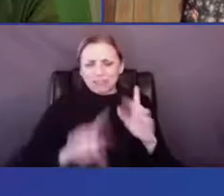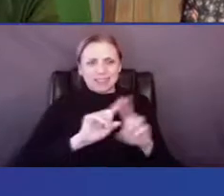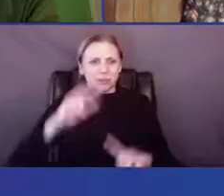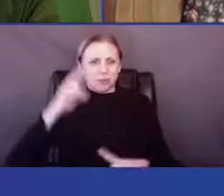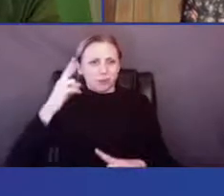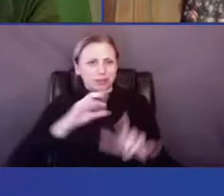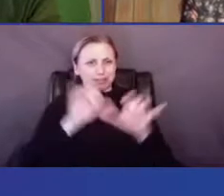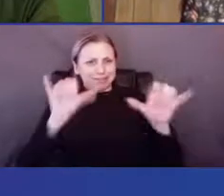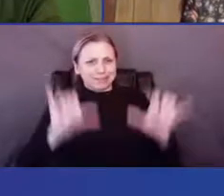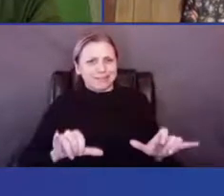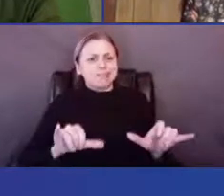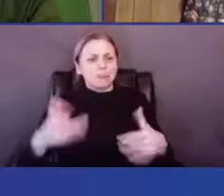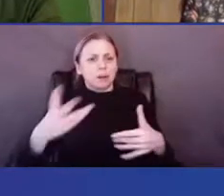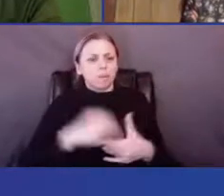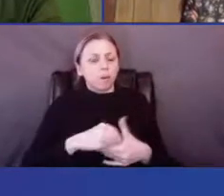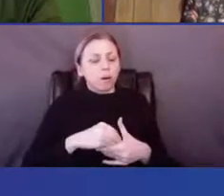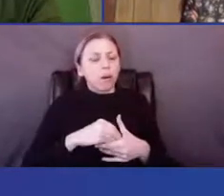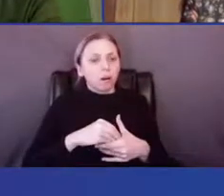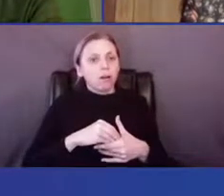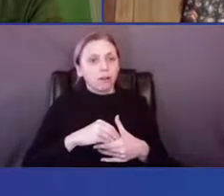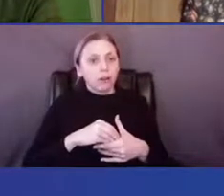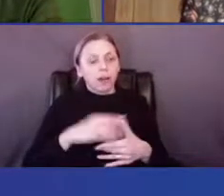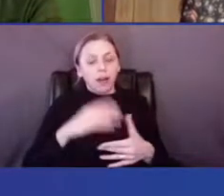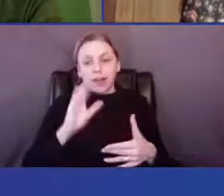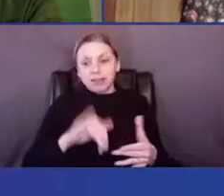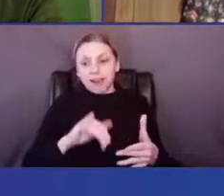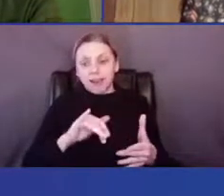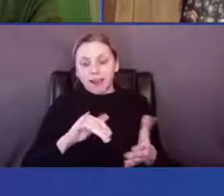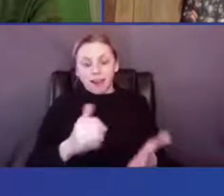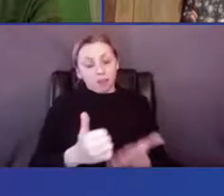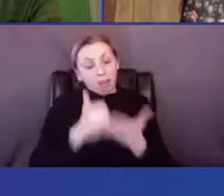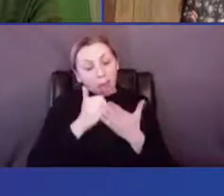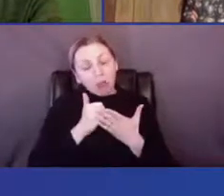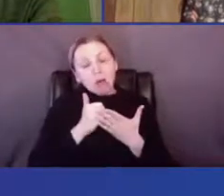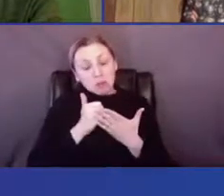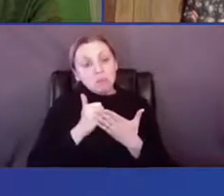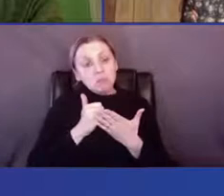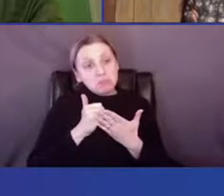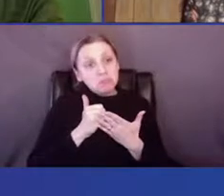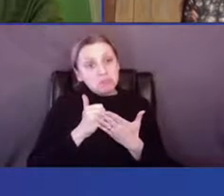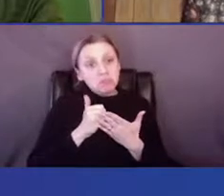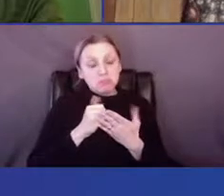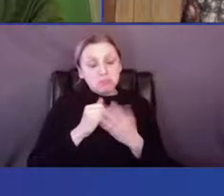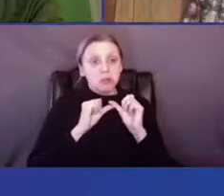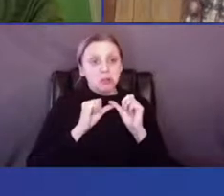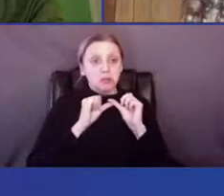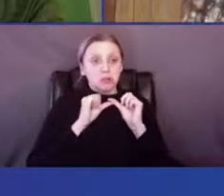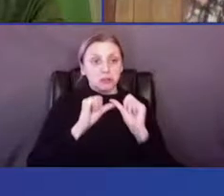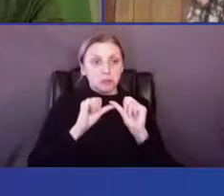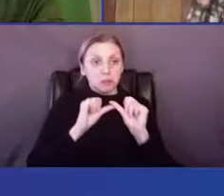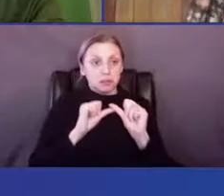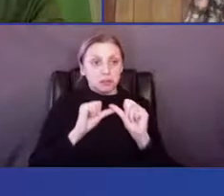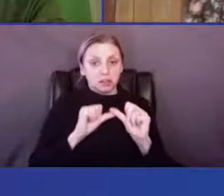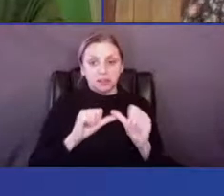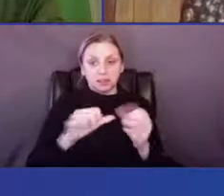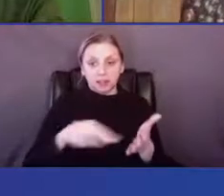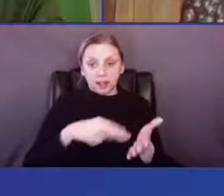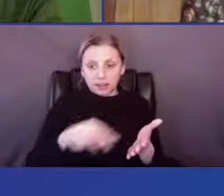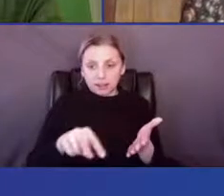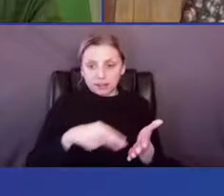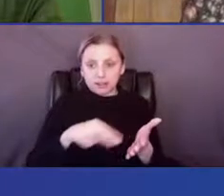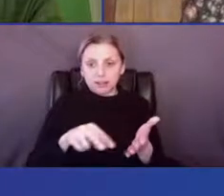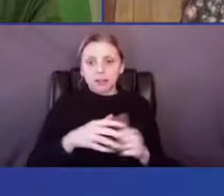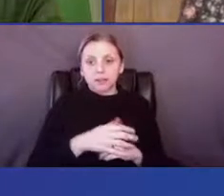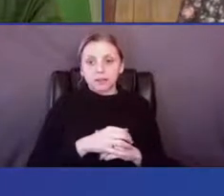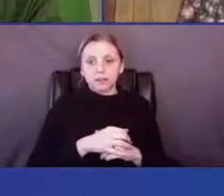systems that, that have been in some ways helped, uh, maintain, uh, dance, especially on the level